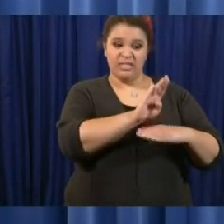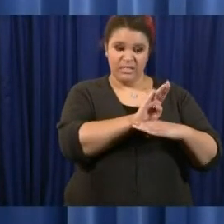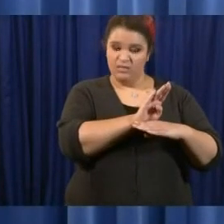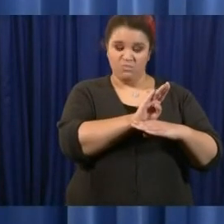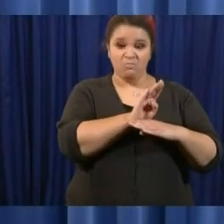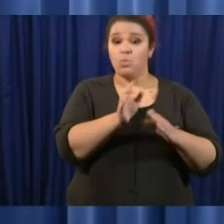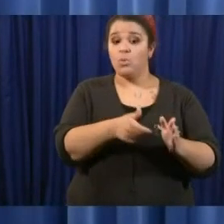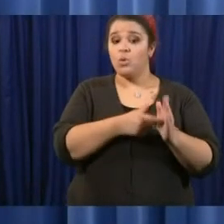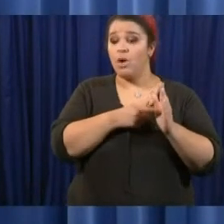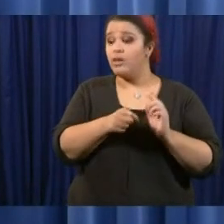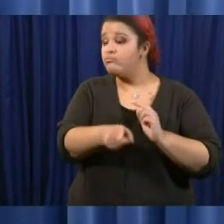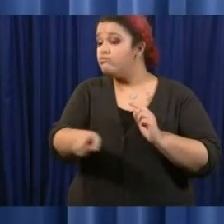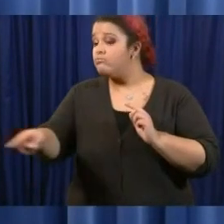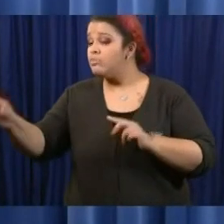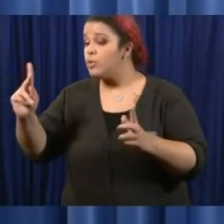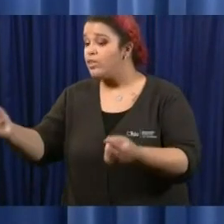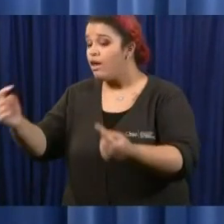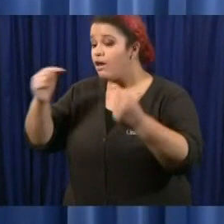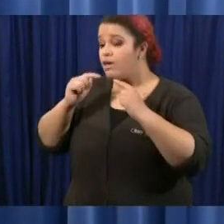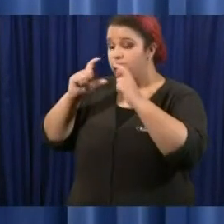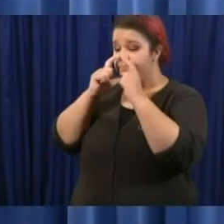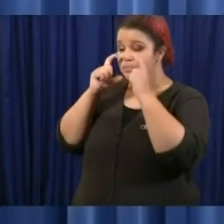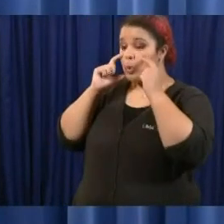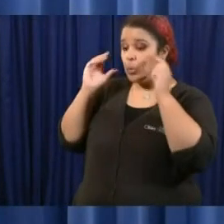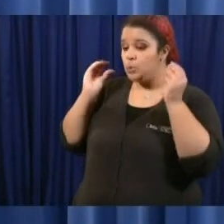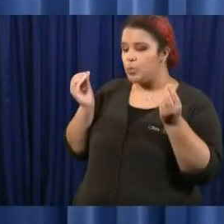and if their employees get sick